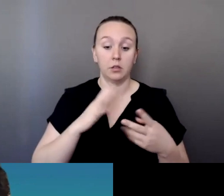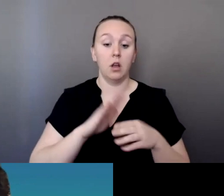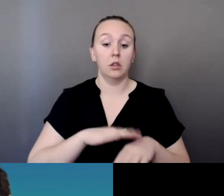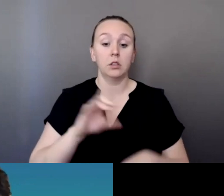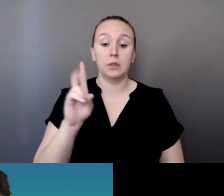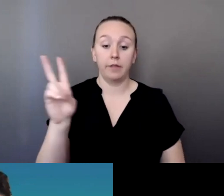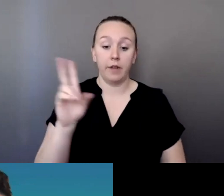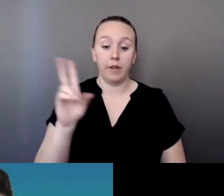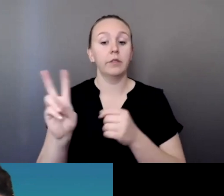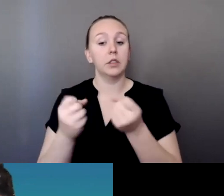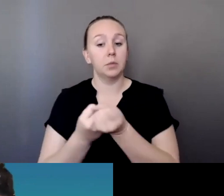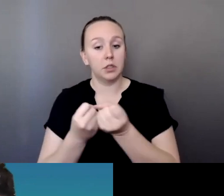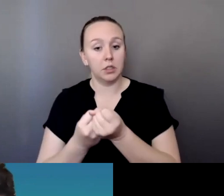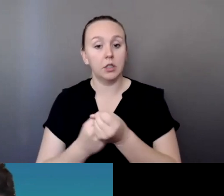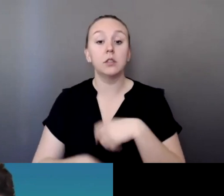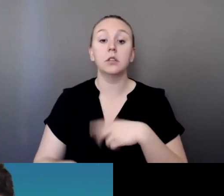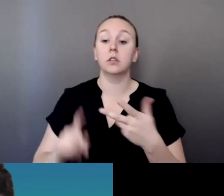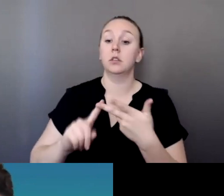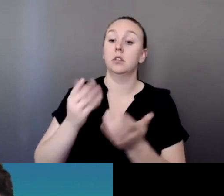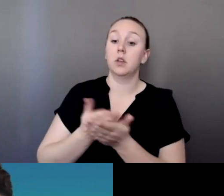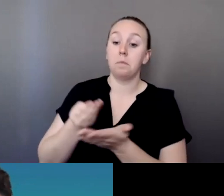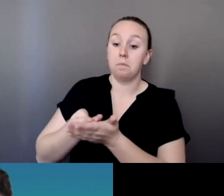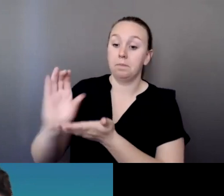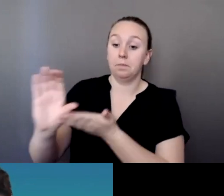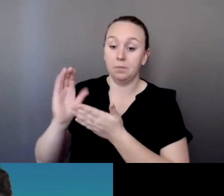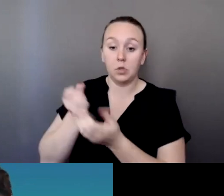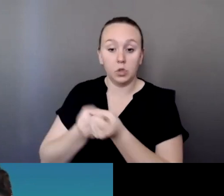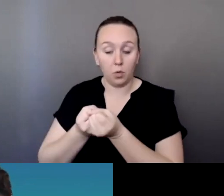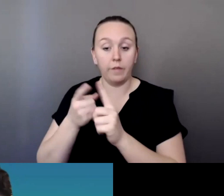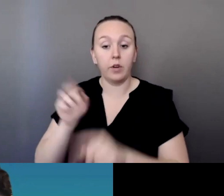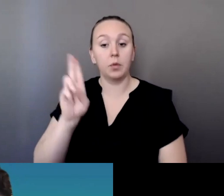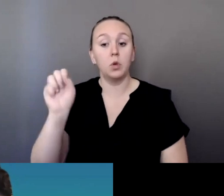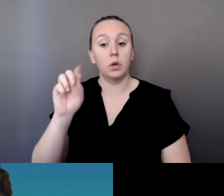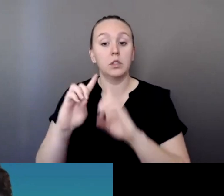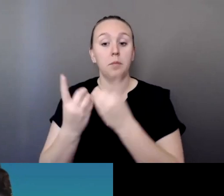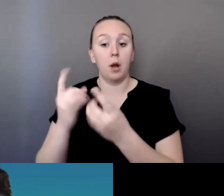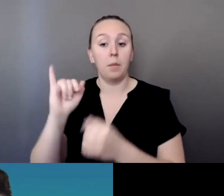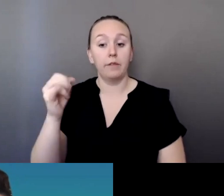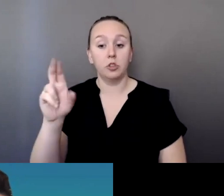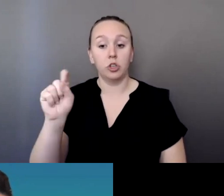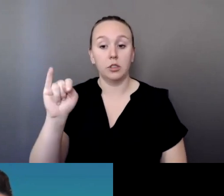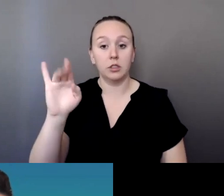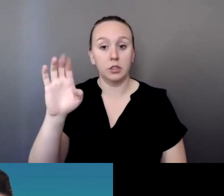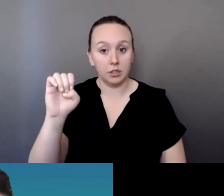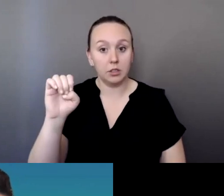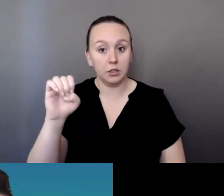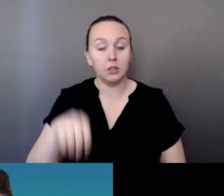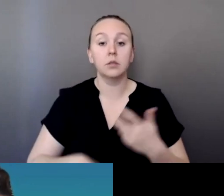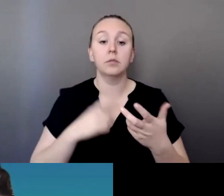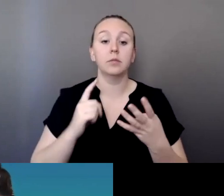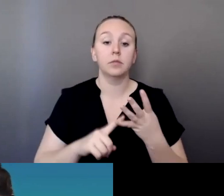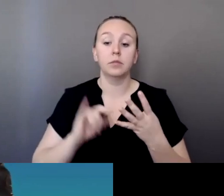Assistance. We have received support from the United States Department of Justice, as well as